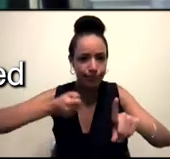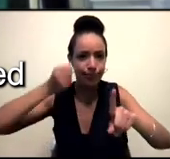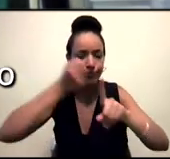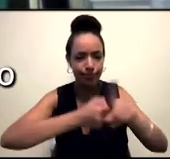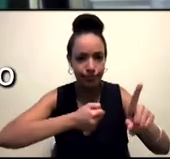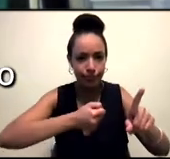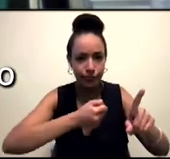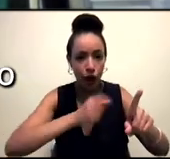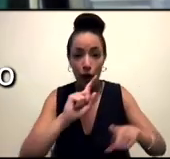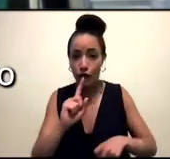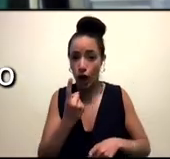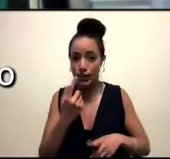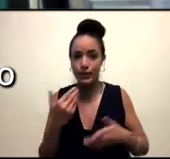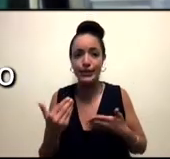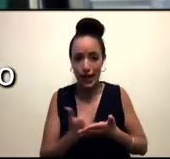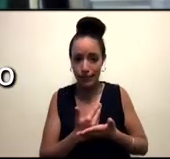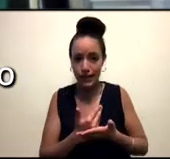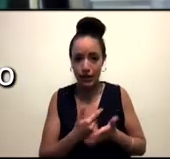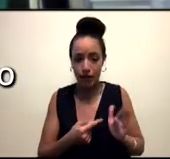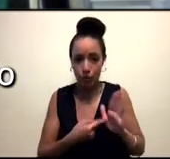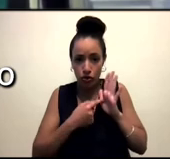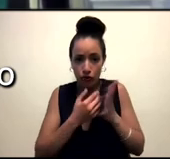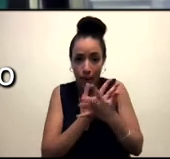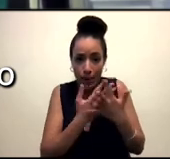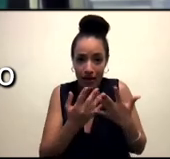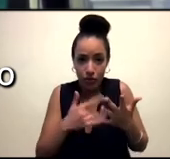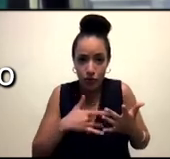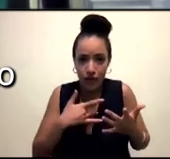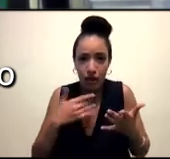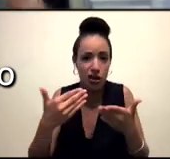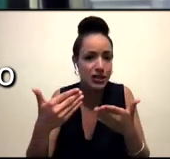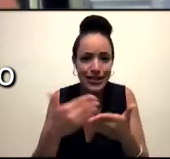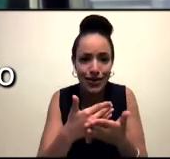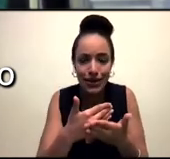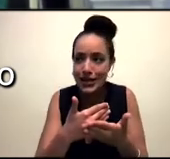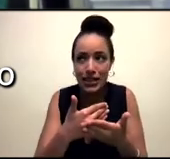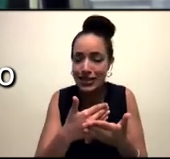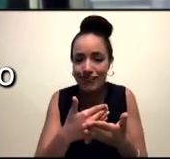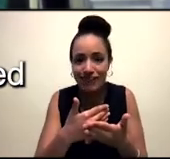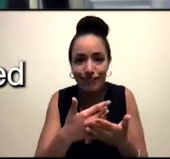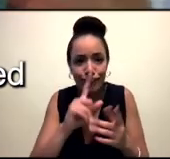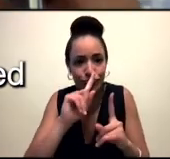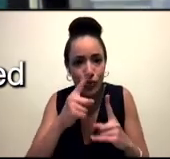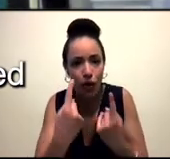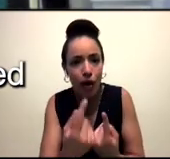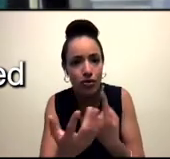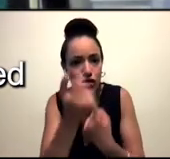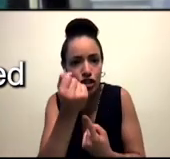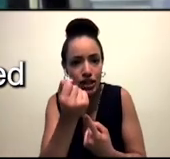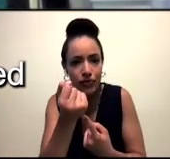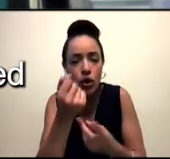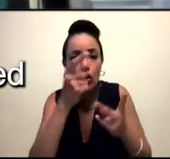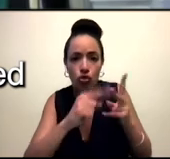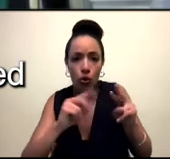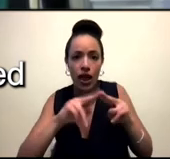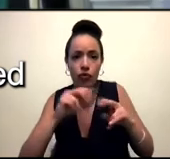you know, and for so many of us, safety feels elusive. And so what does it mean to really insist on spaces that are centered around